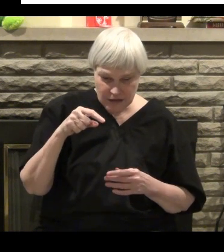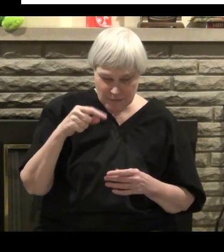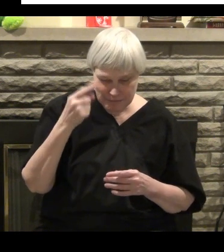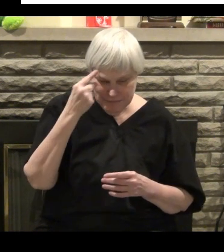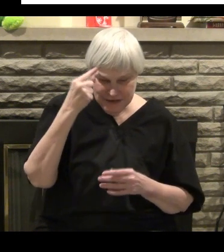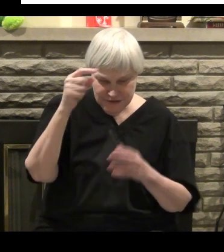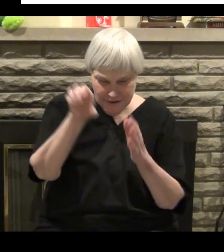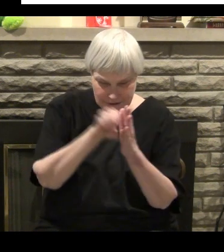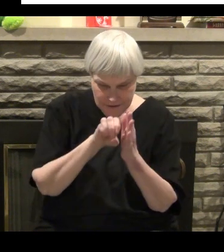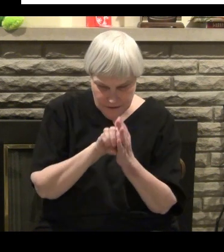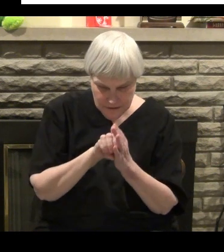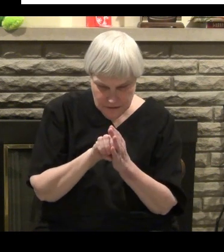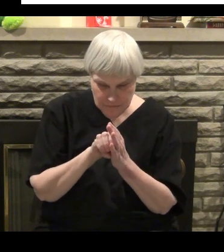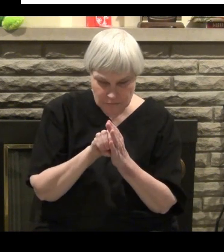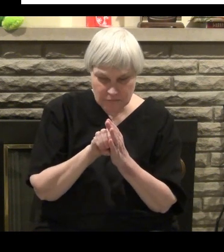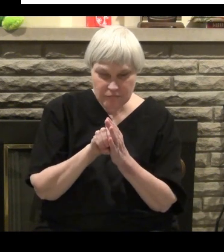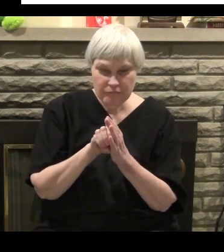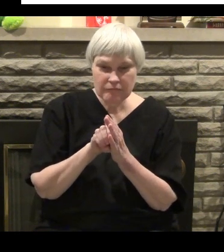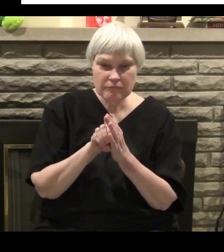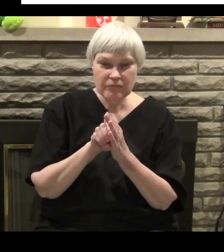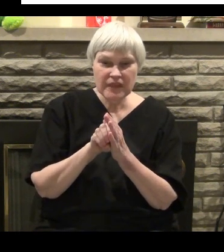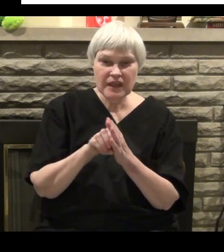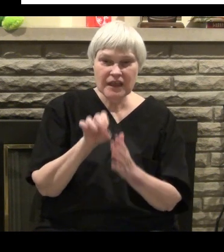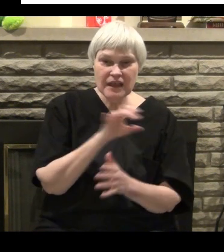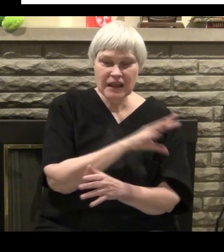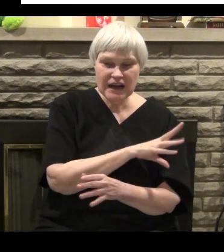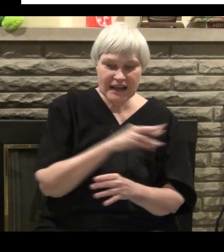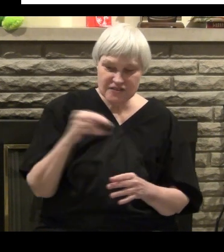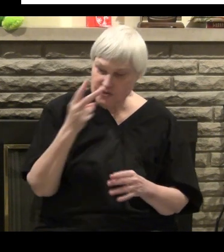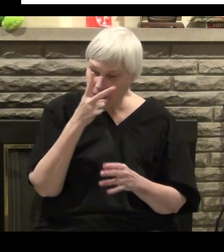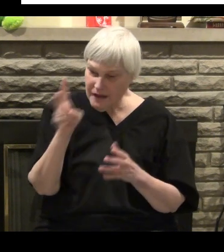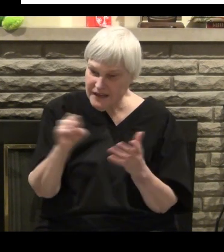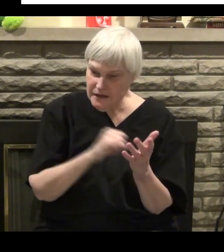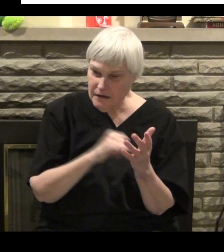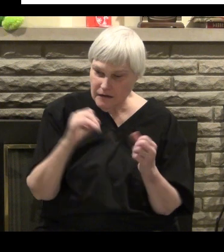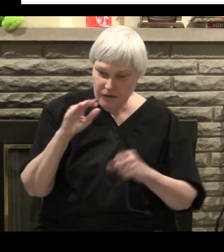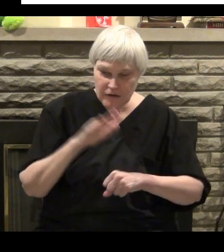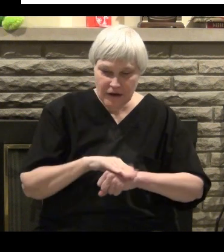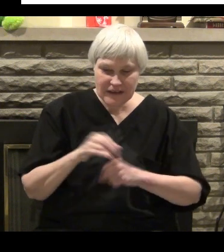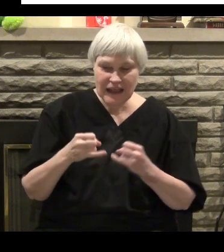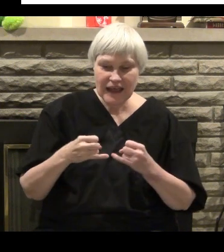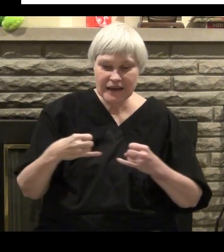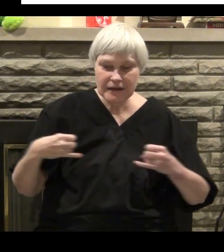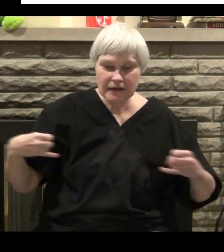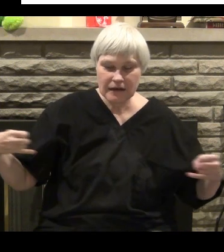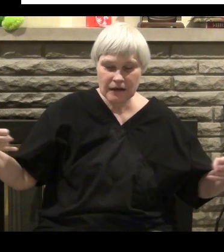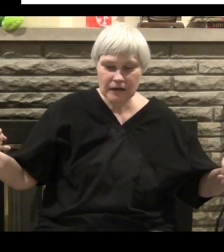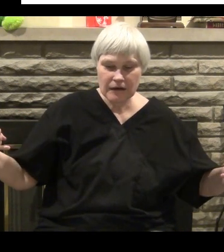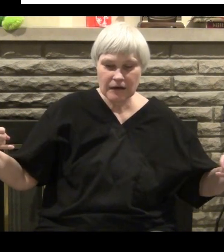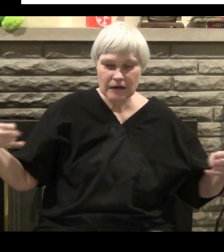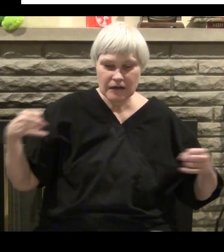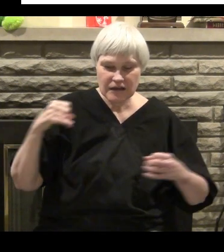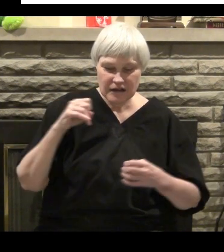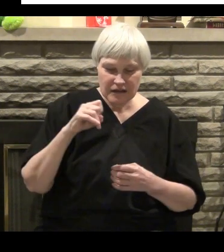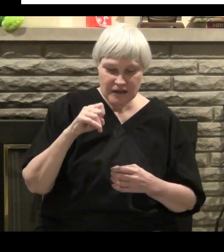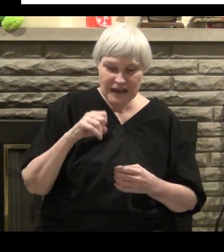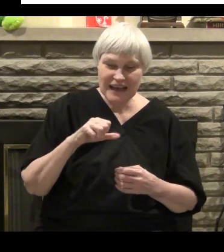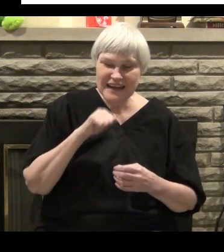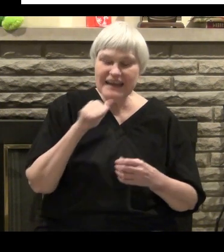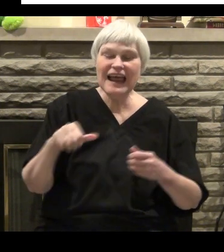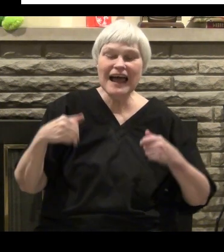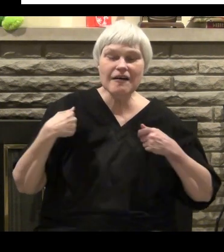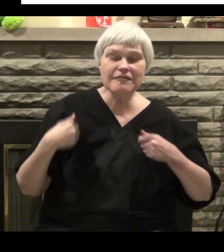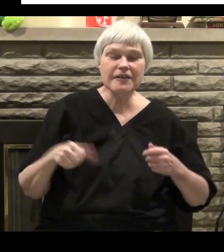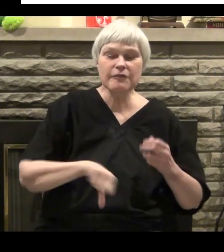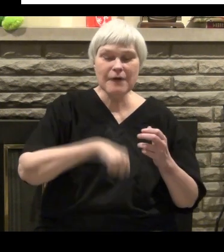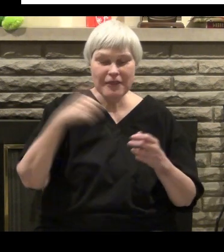But I saw that, and I thought, you know, I remember telling Greg, I said, we saw that picture before. You know, we had that picture. And it just so happened I came across this online here,